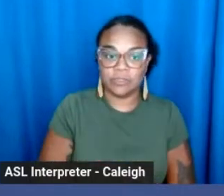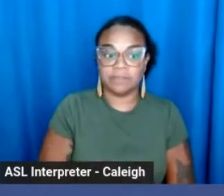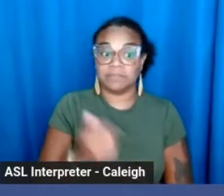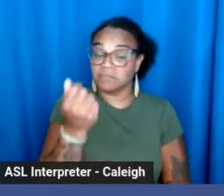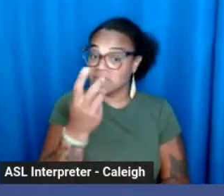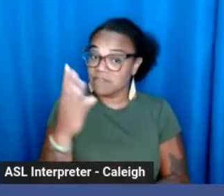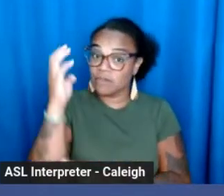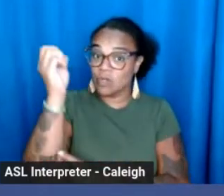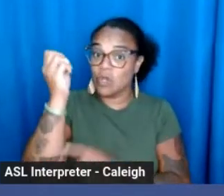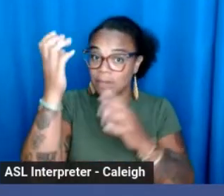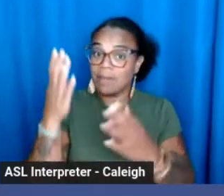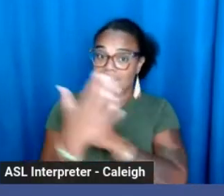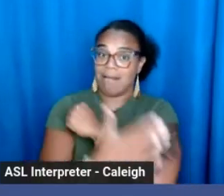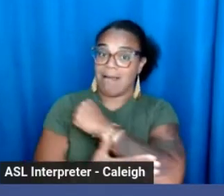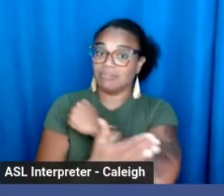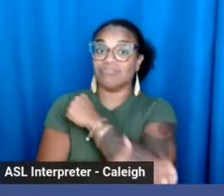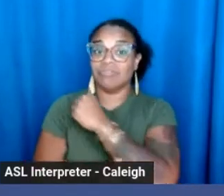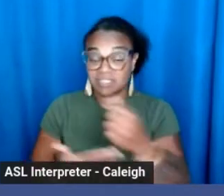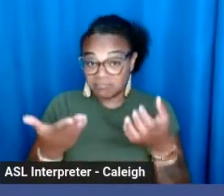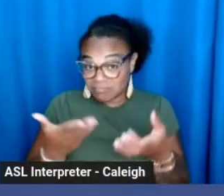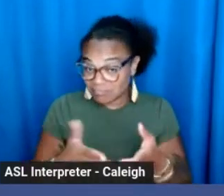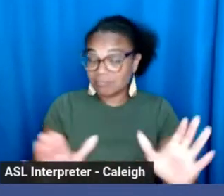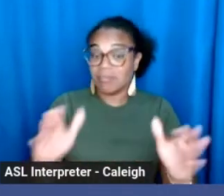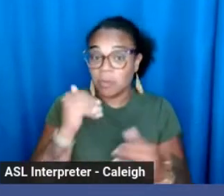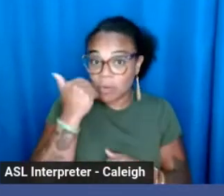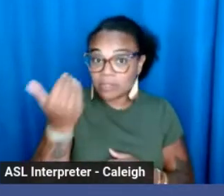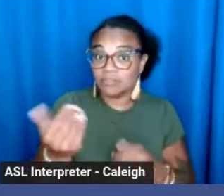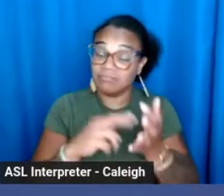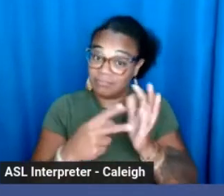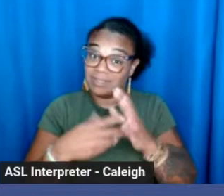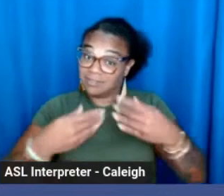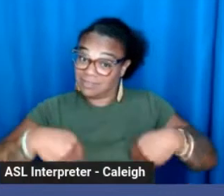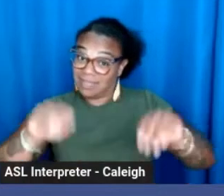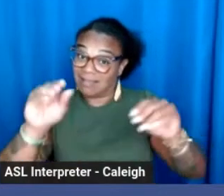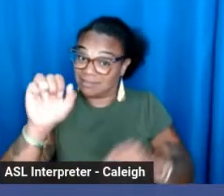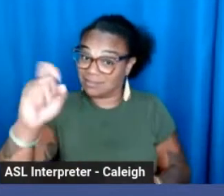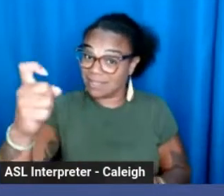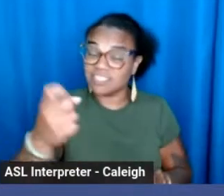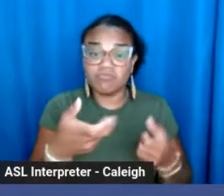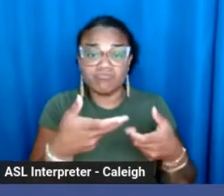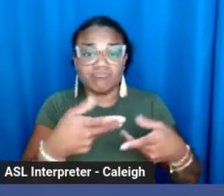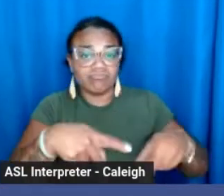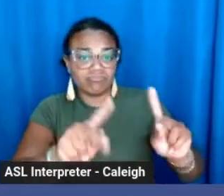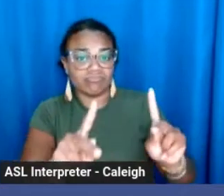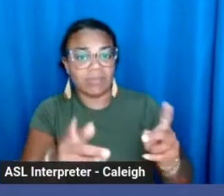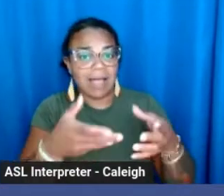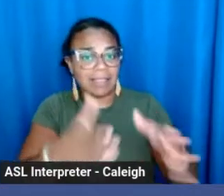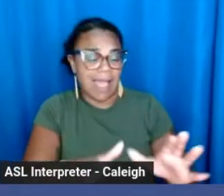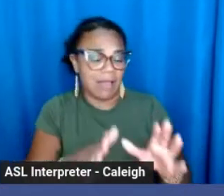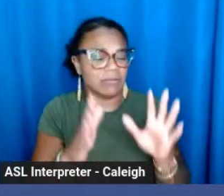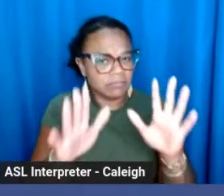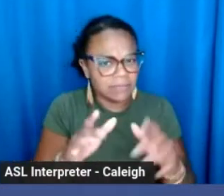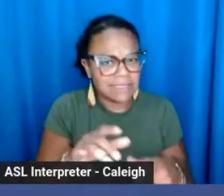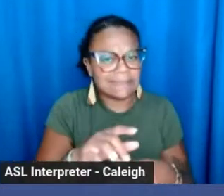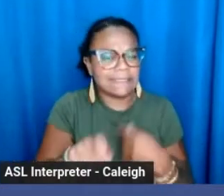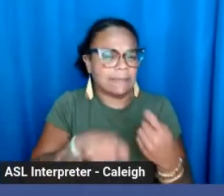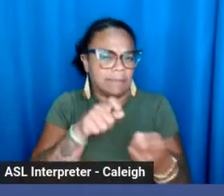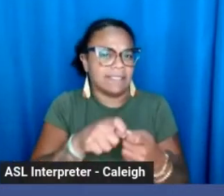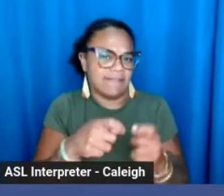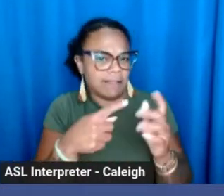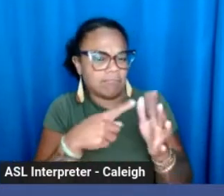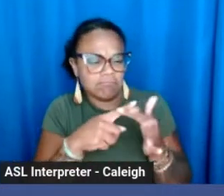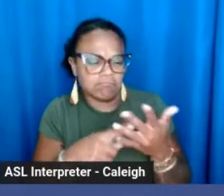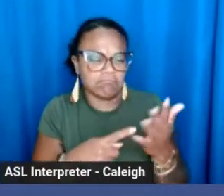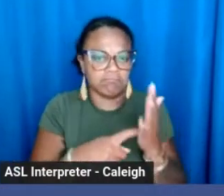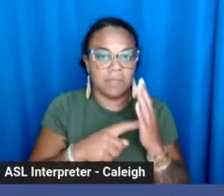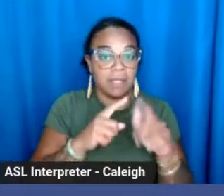have legalized prostitution in which selling sex is allowed under certain circumstances circumstances, but paying for